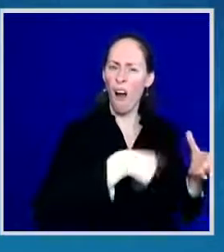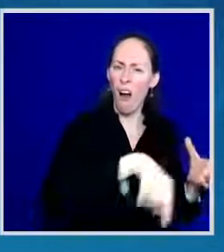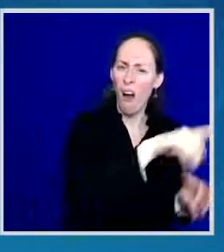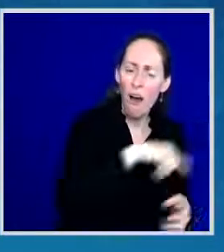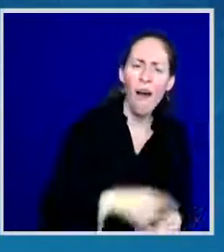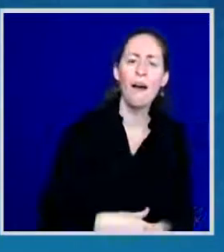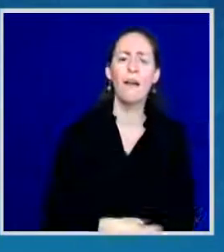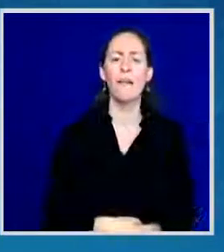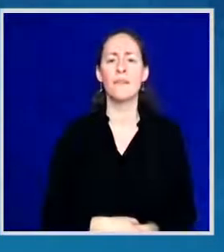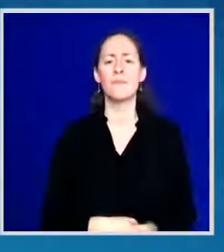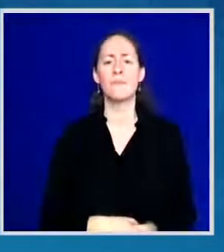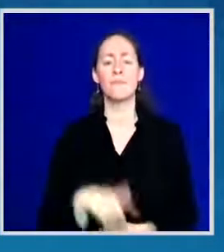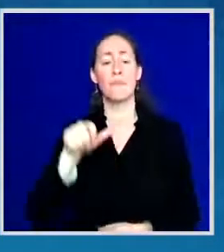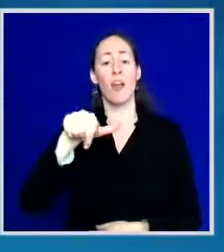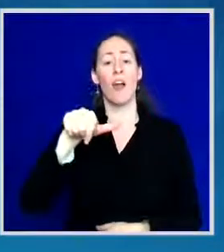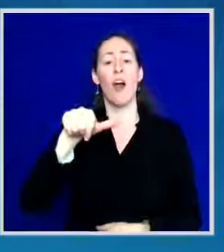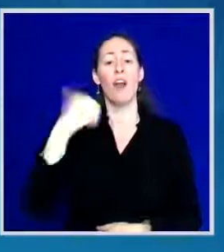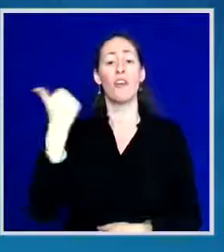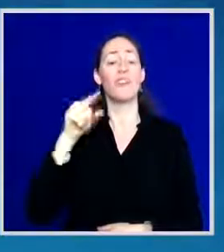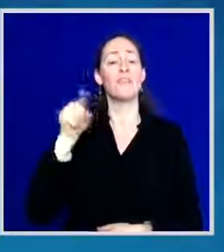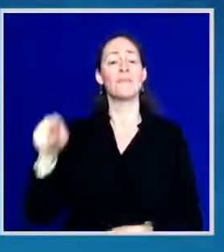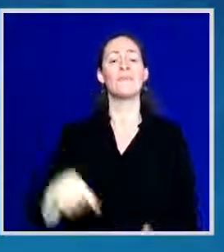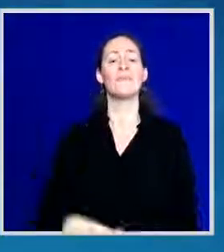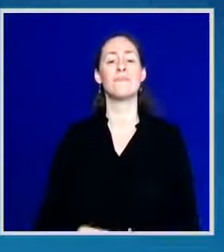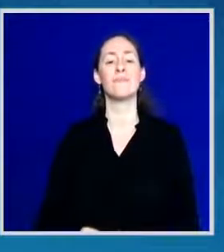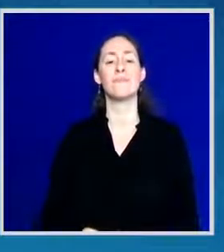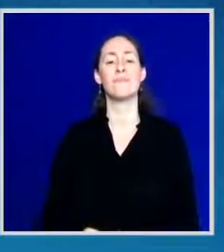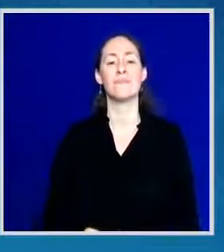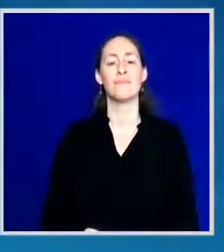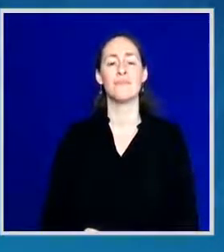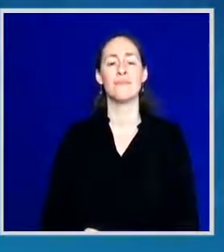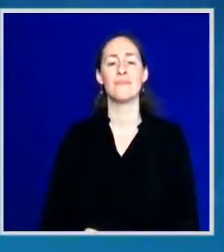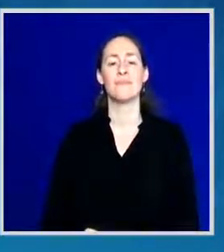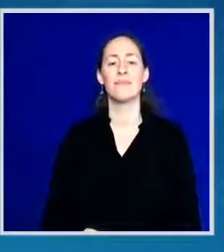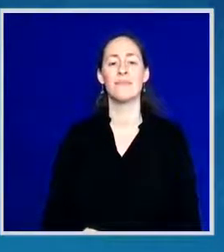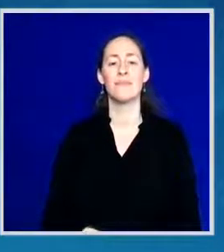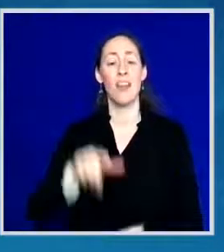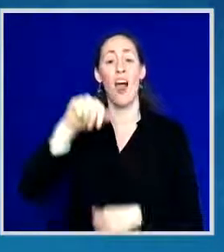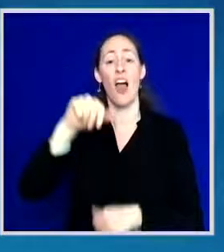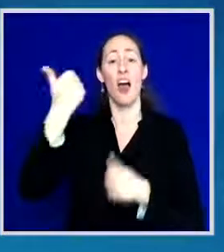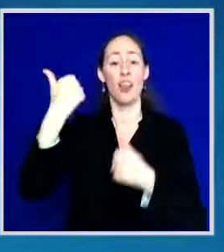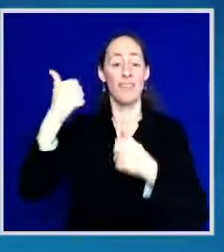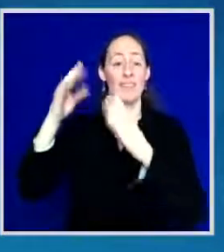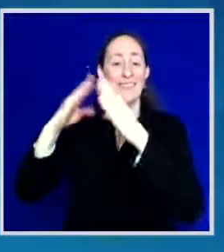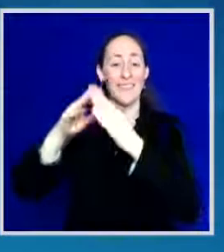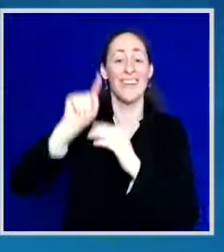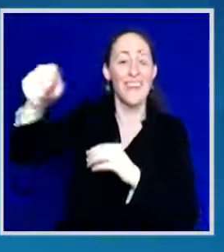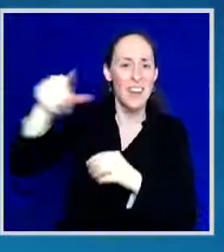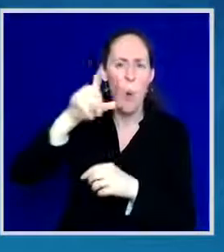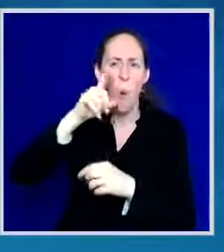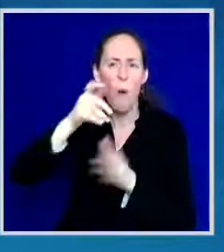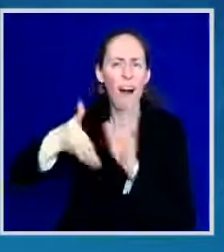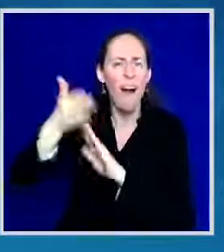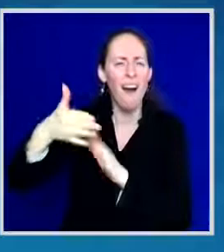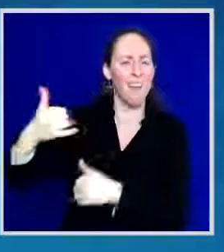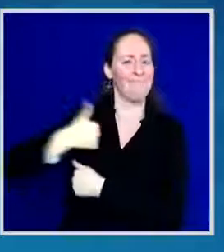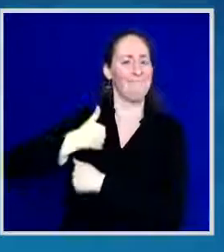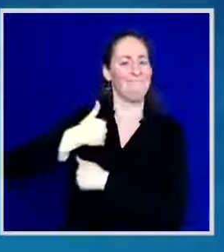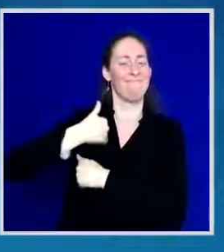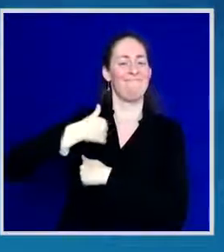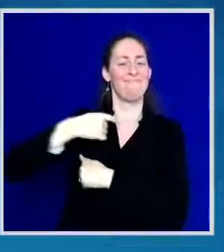members. And America, you must know the people working to administer